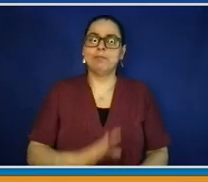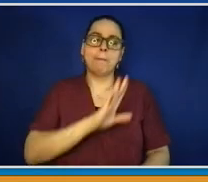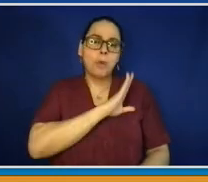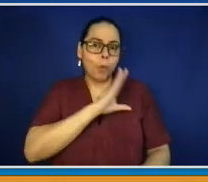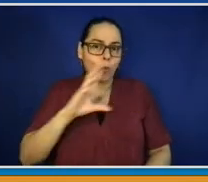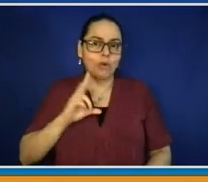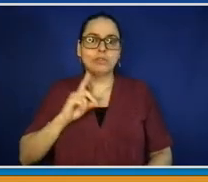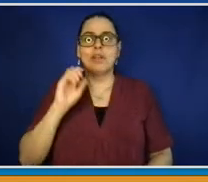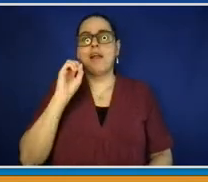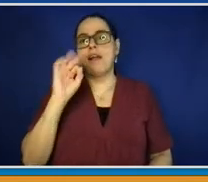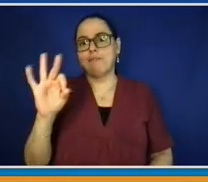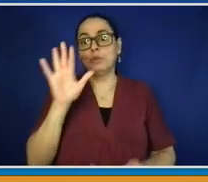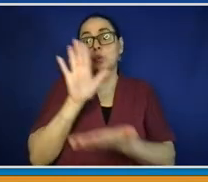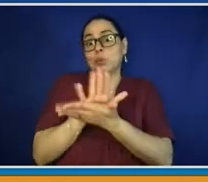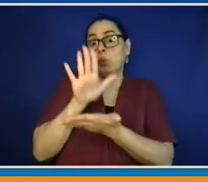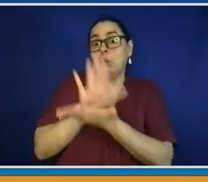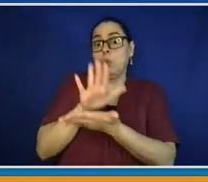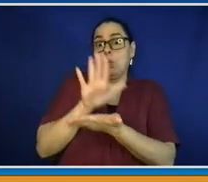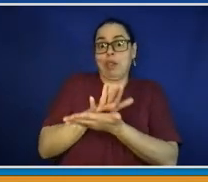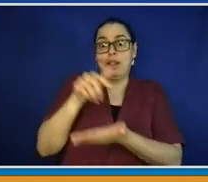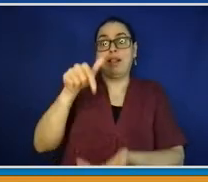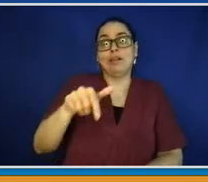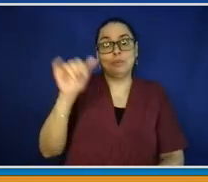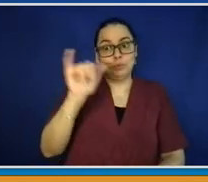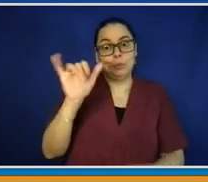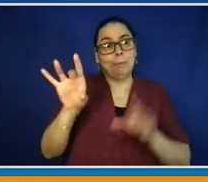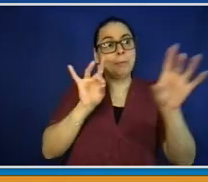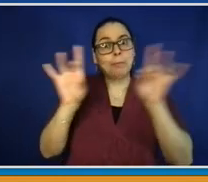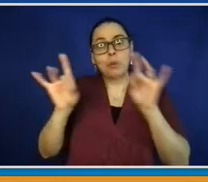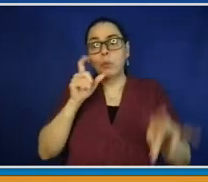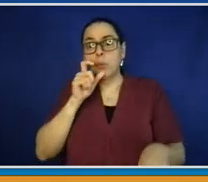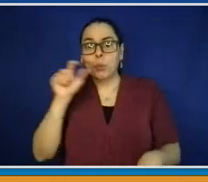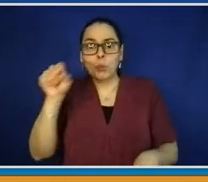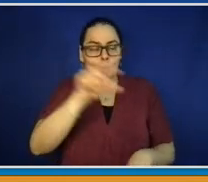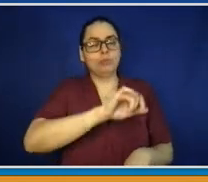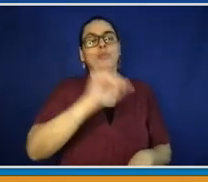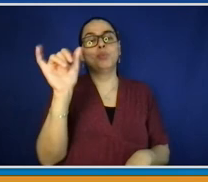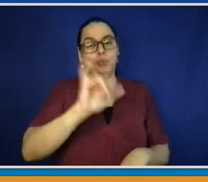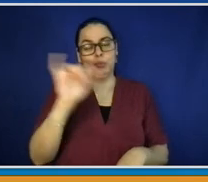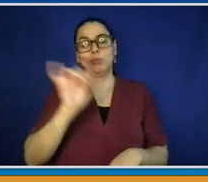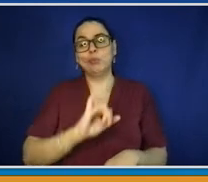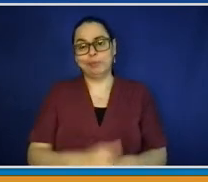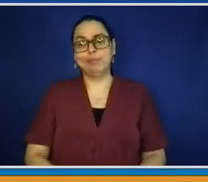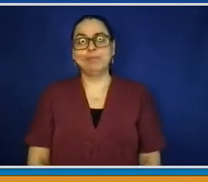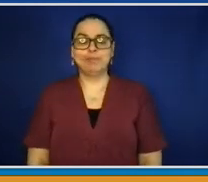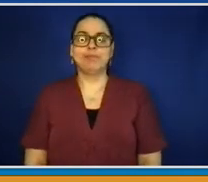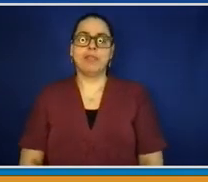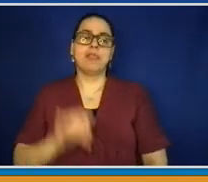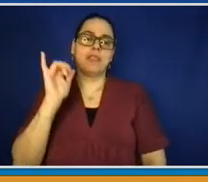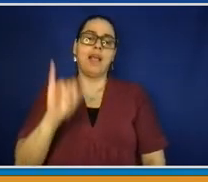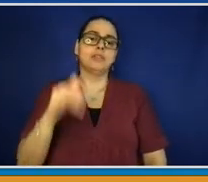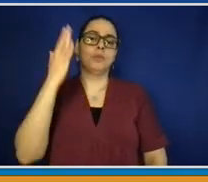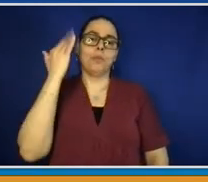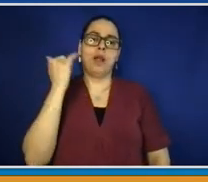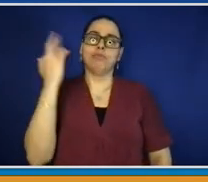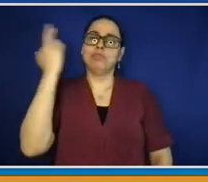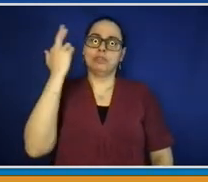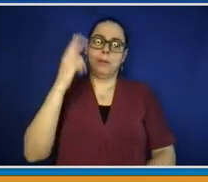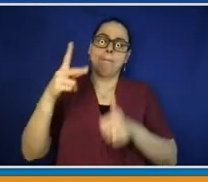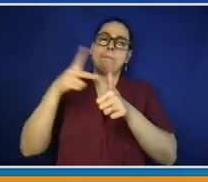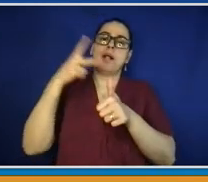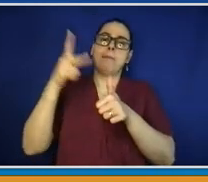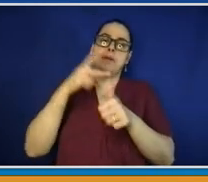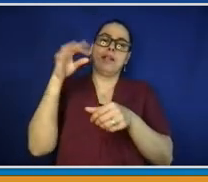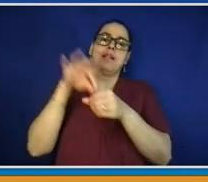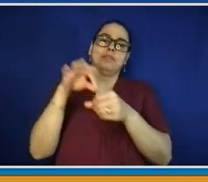policies, pardon me, four set parties that are established for the next cycle of years, and you have to be a